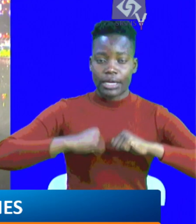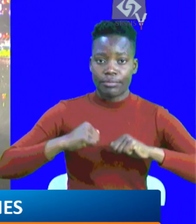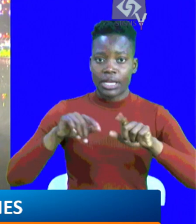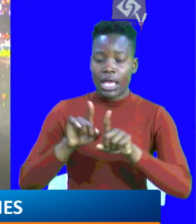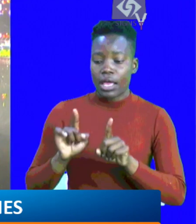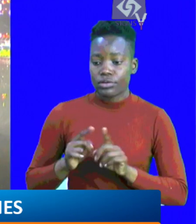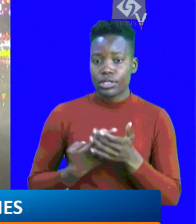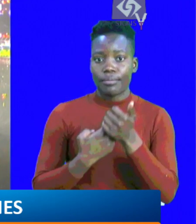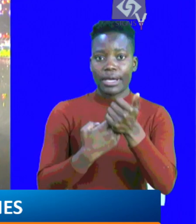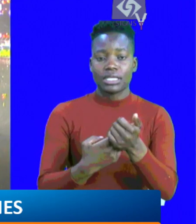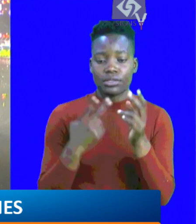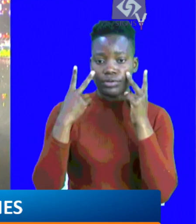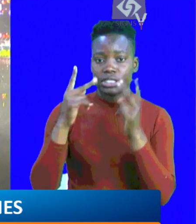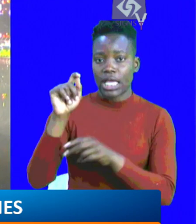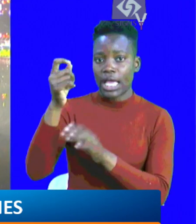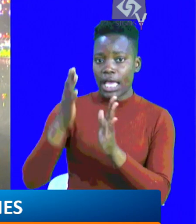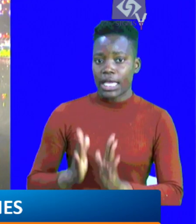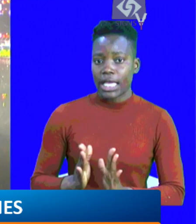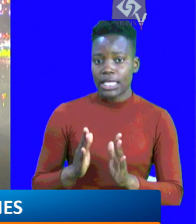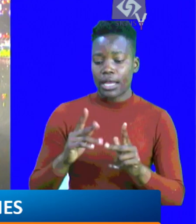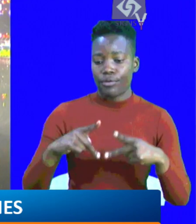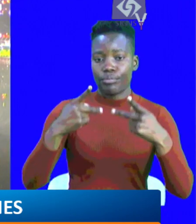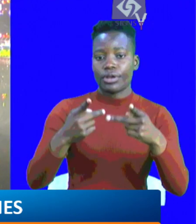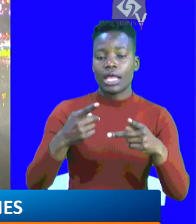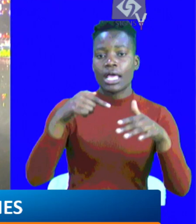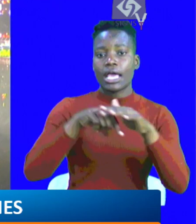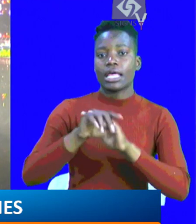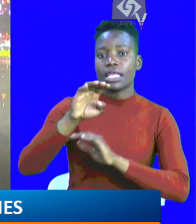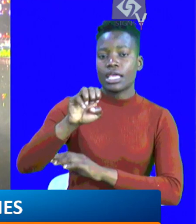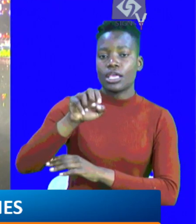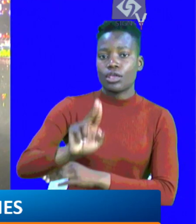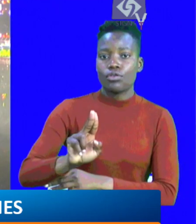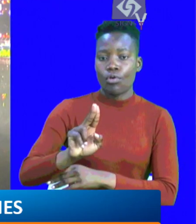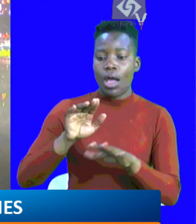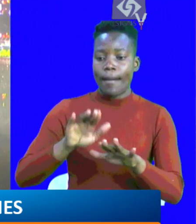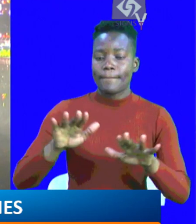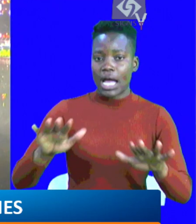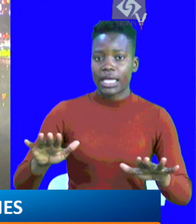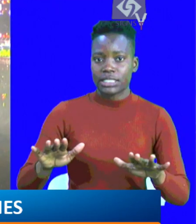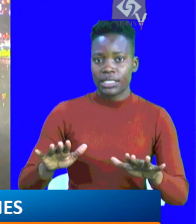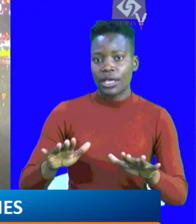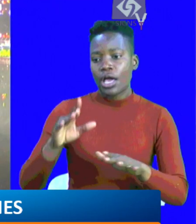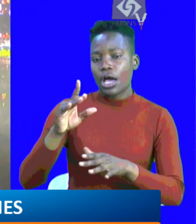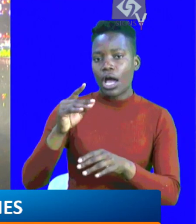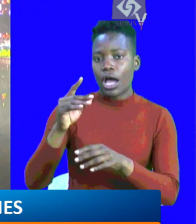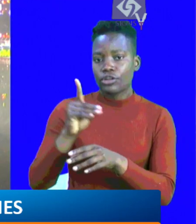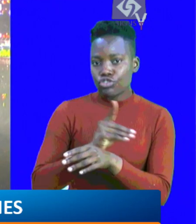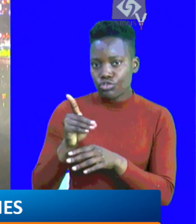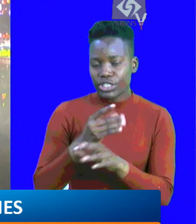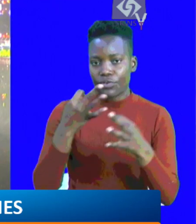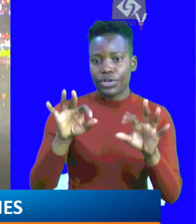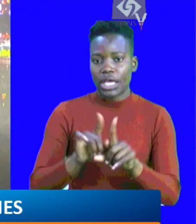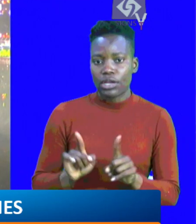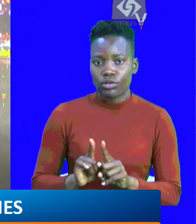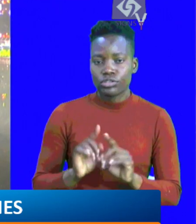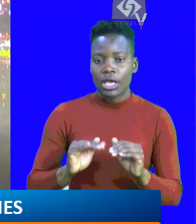seven-year long search for an agreement. The partnership will see Kenyan products enter the EU market duty